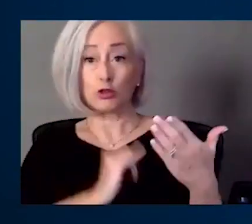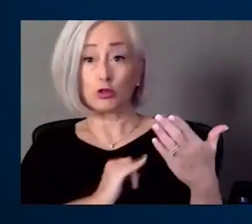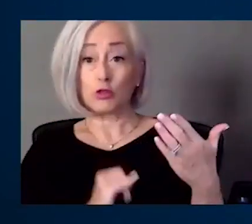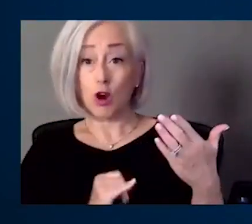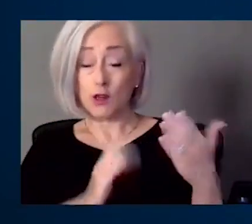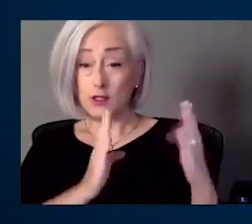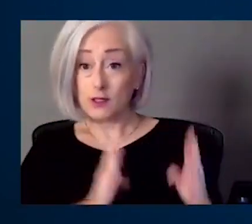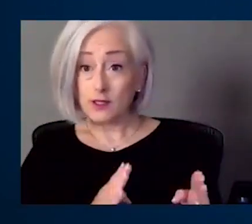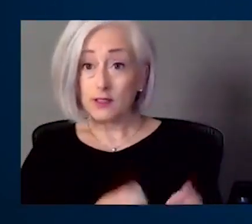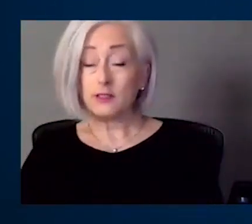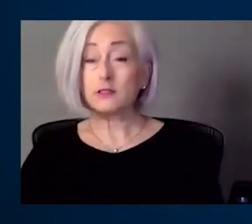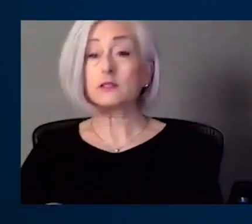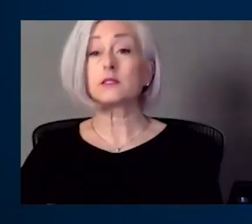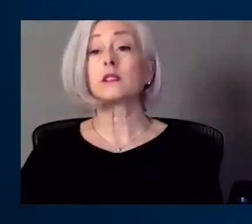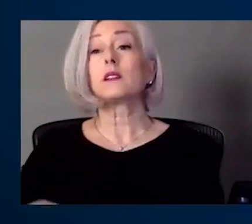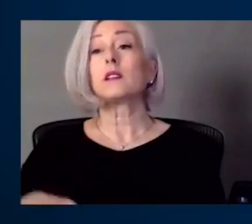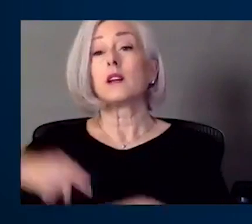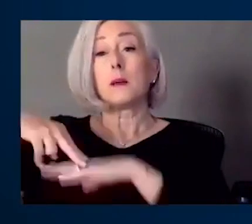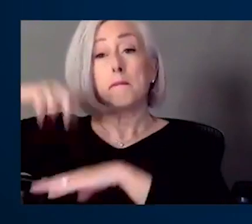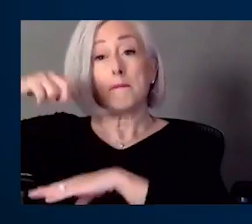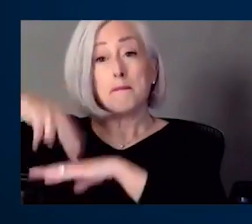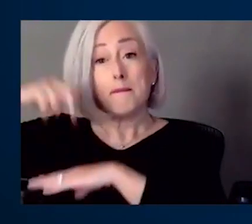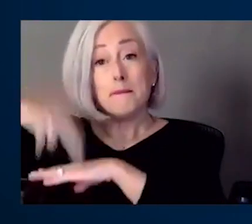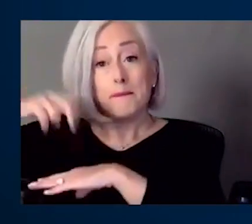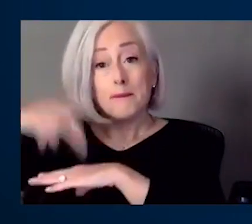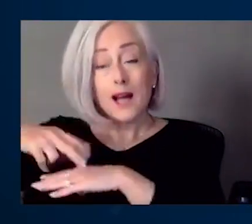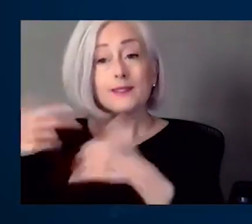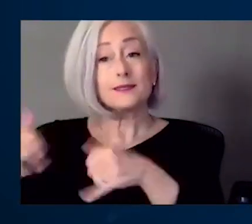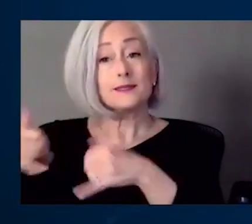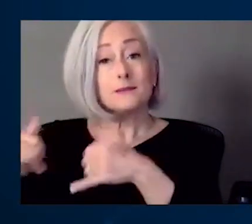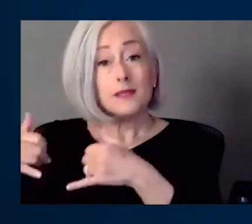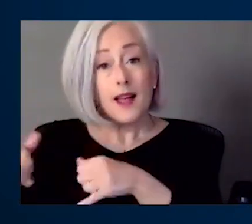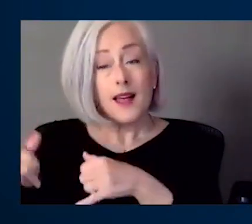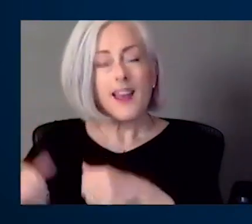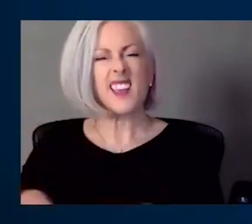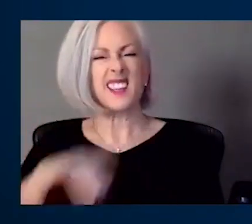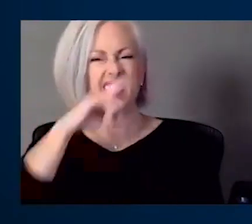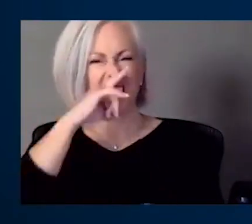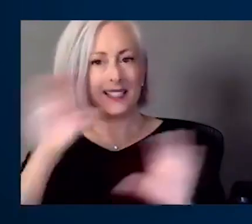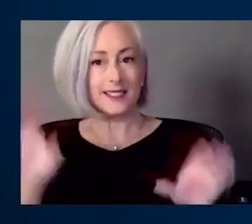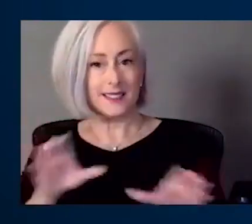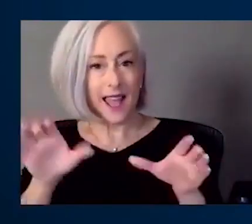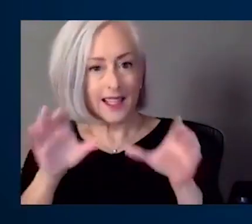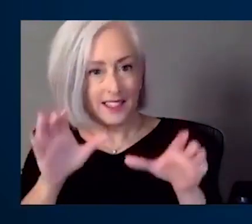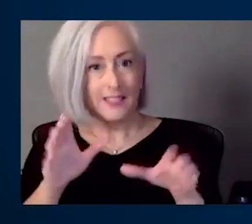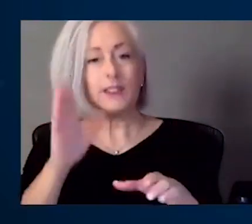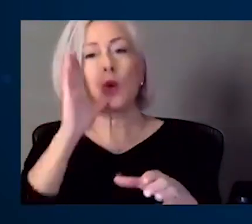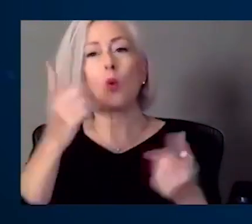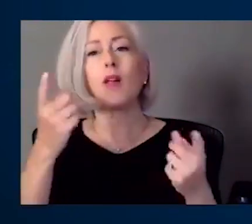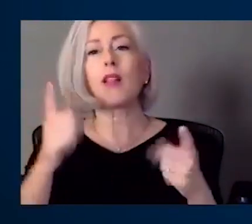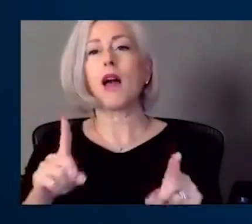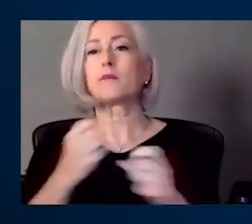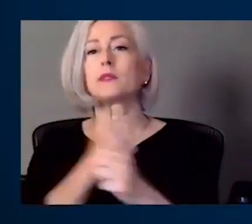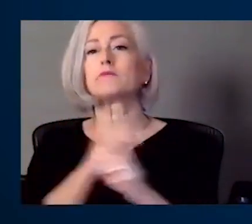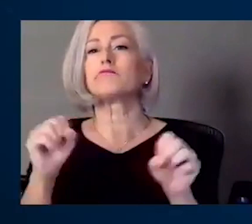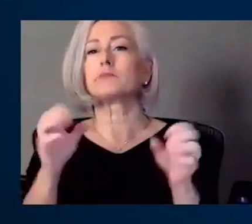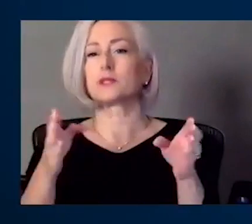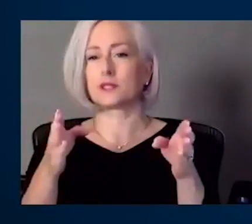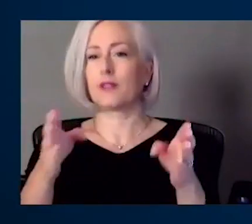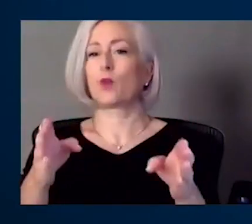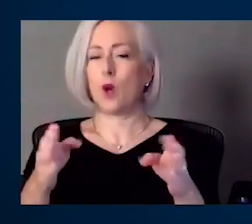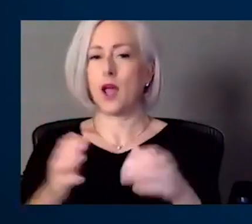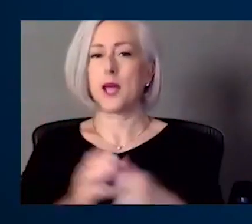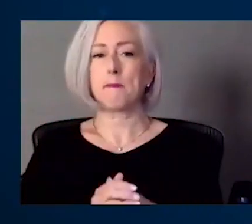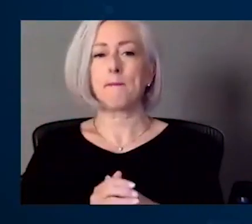bouncy houses and all those types of kids activities that will be done in a safe way. So they'll be